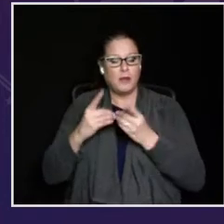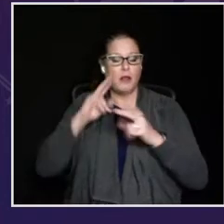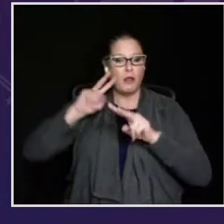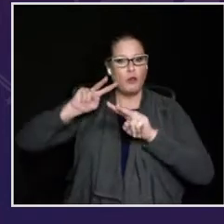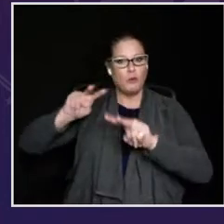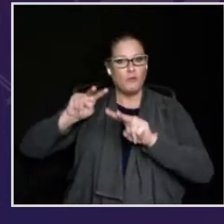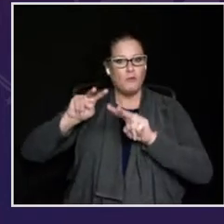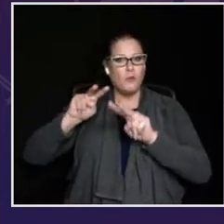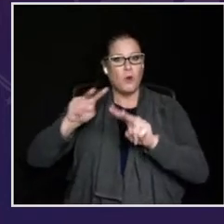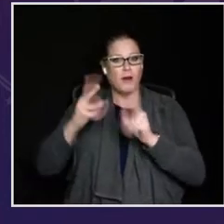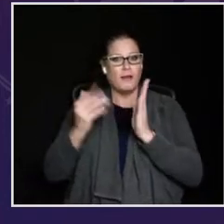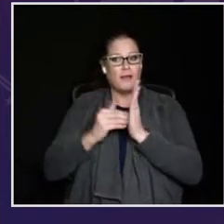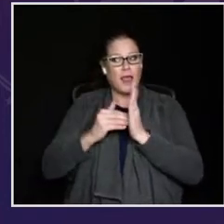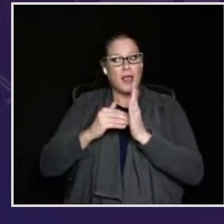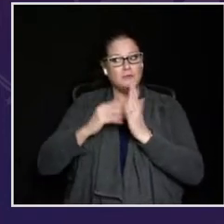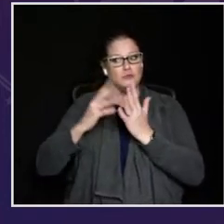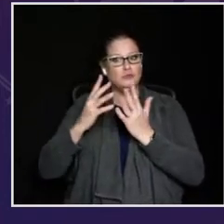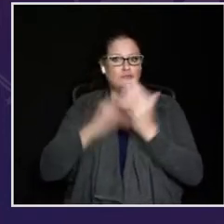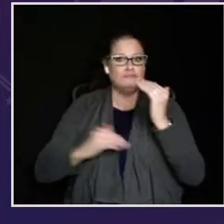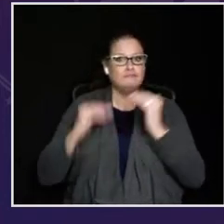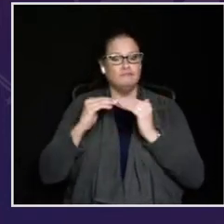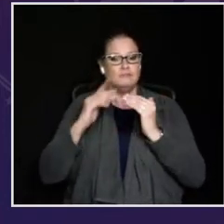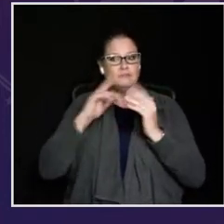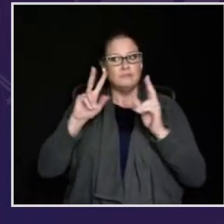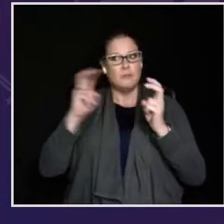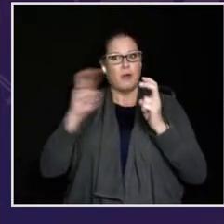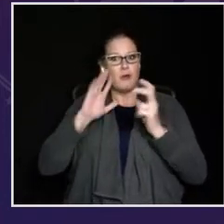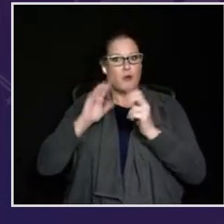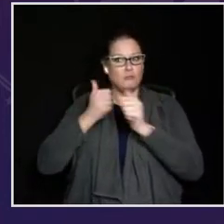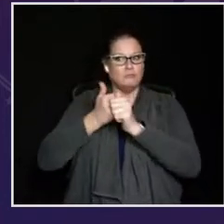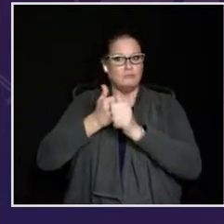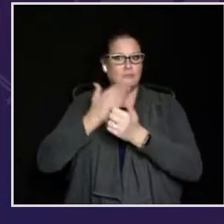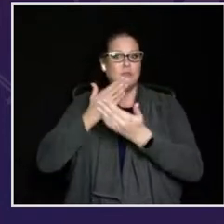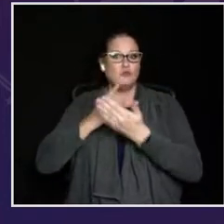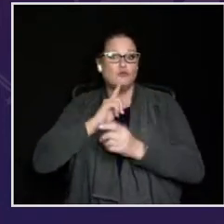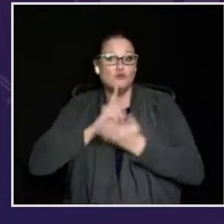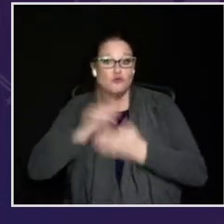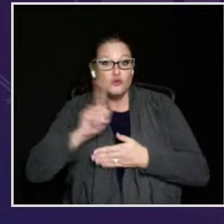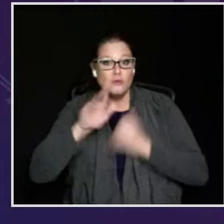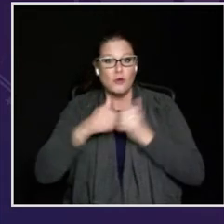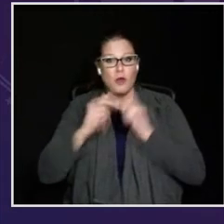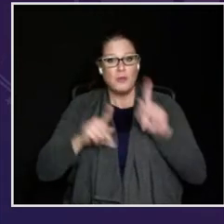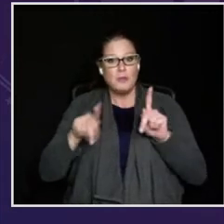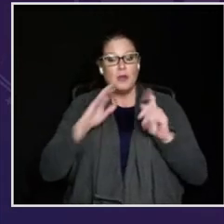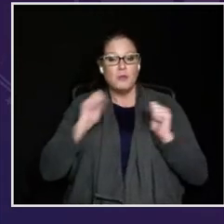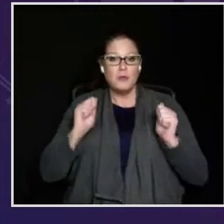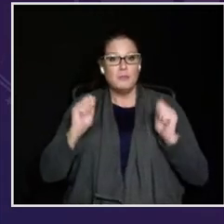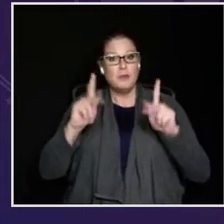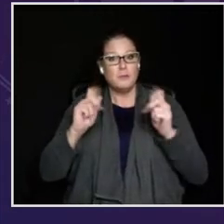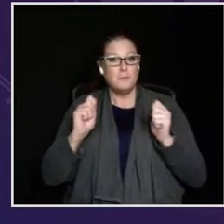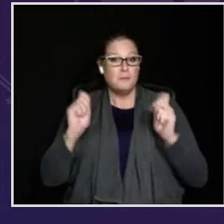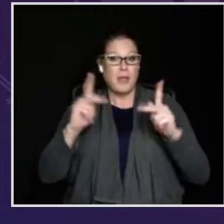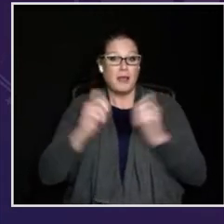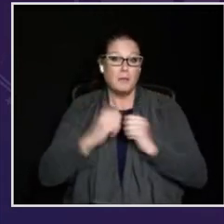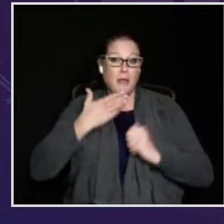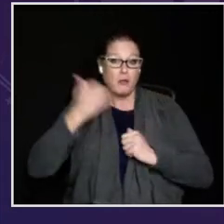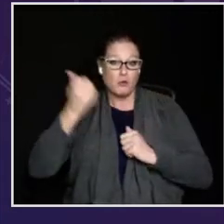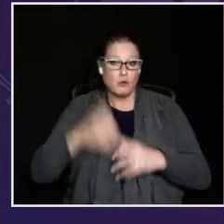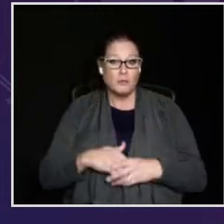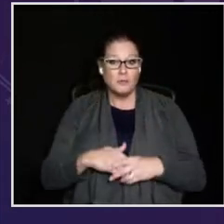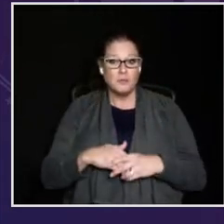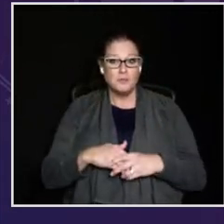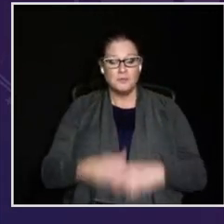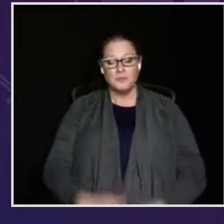called it the People's Department. I look forward to making good on that moniker for all people